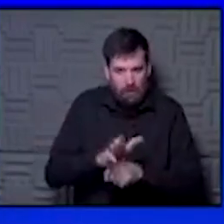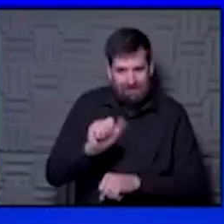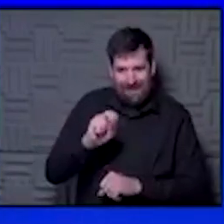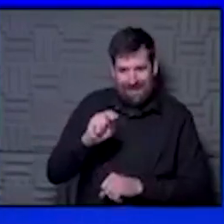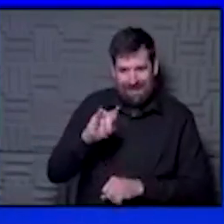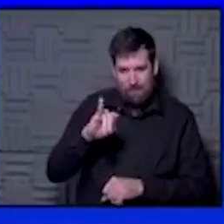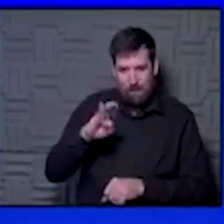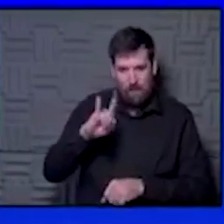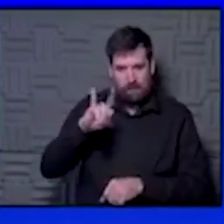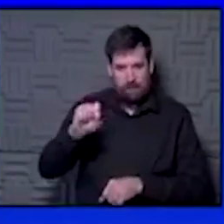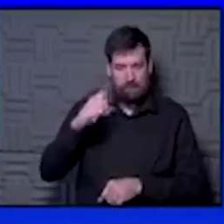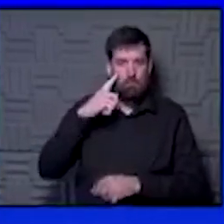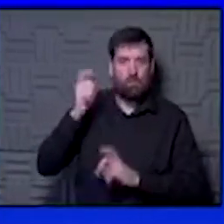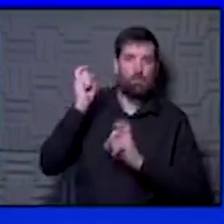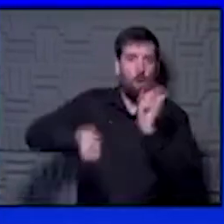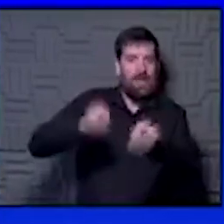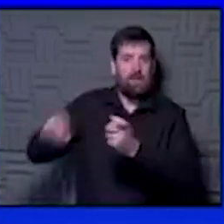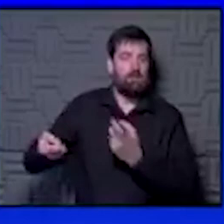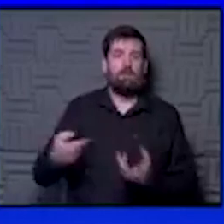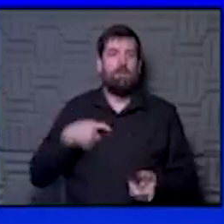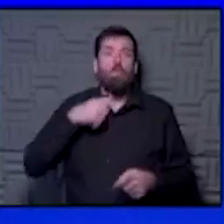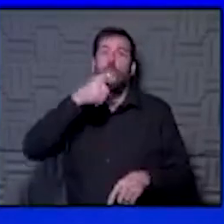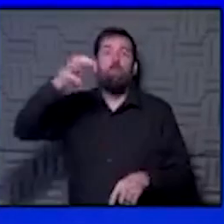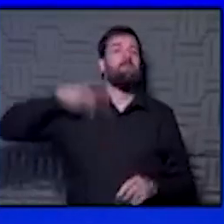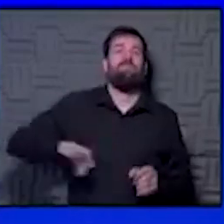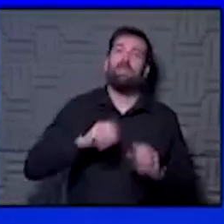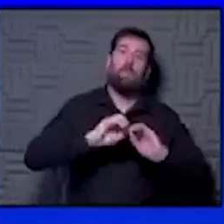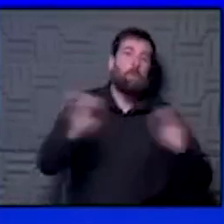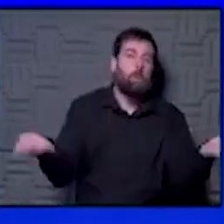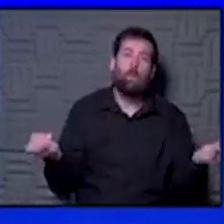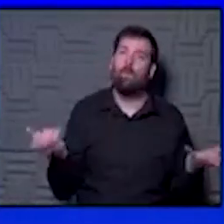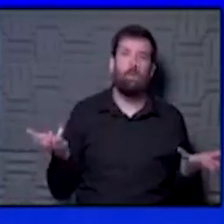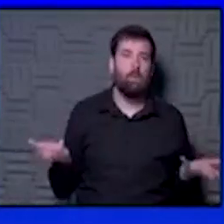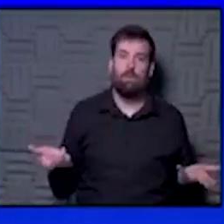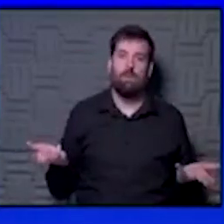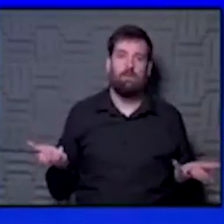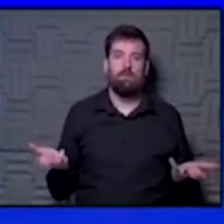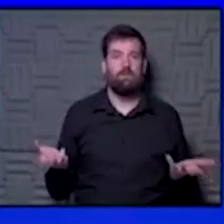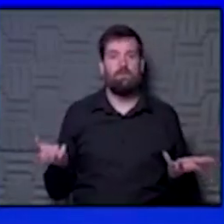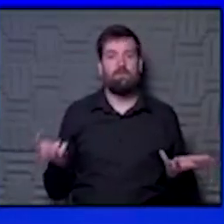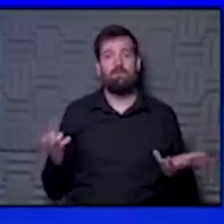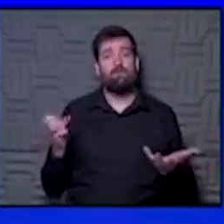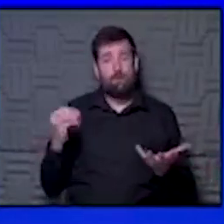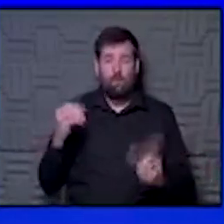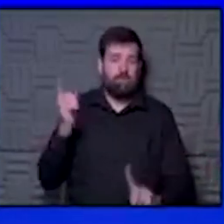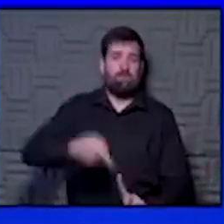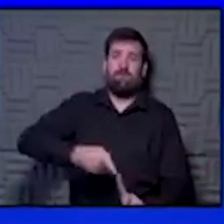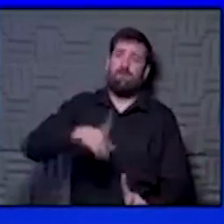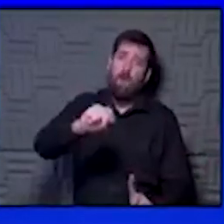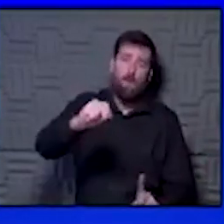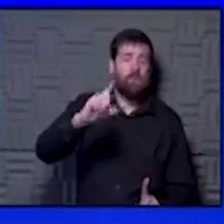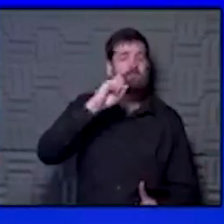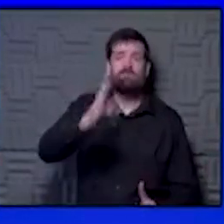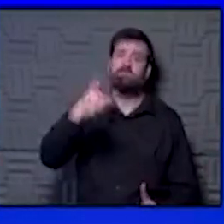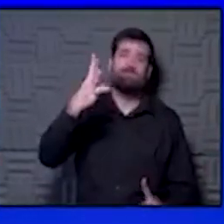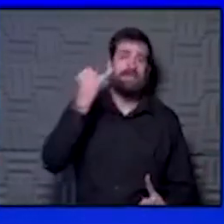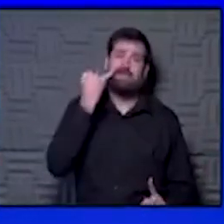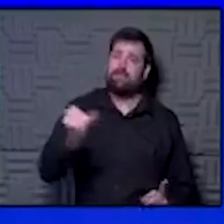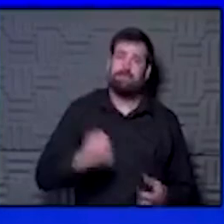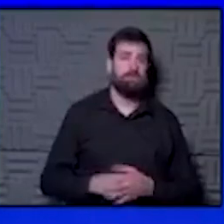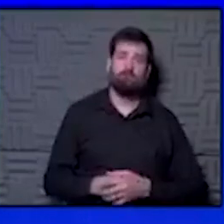donate plasma to even be helpful to anybody getting that plasma in general. So overall, the answer is no. That's a horrible idea.